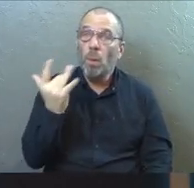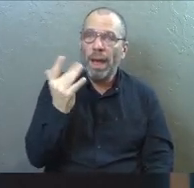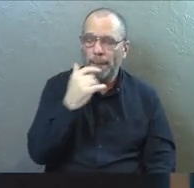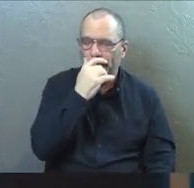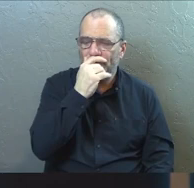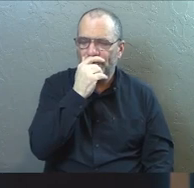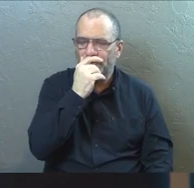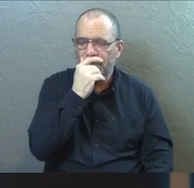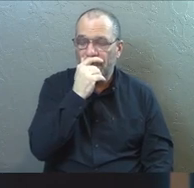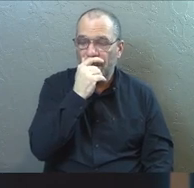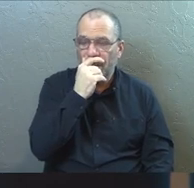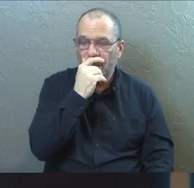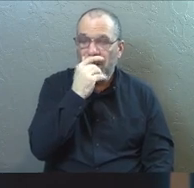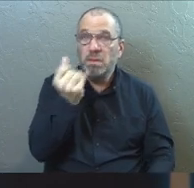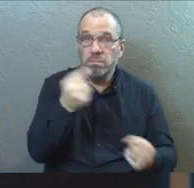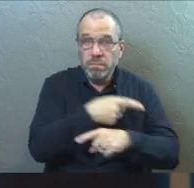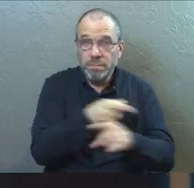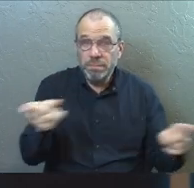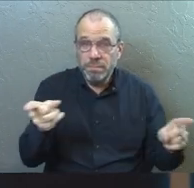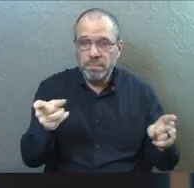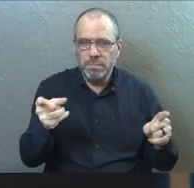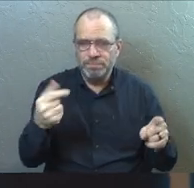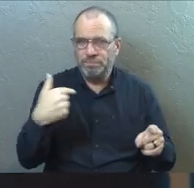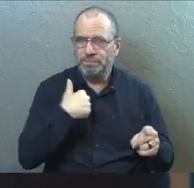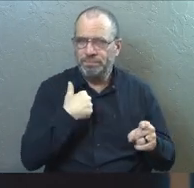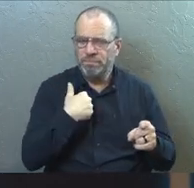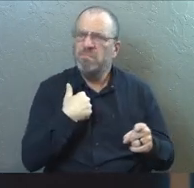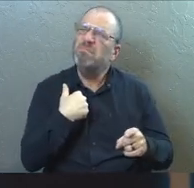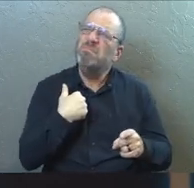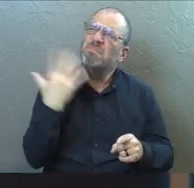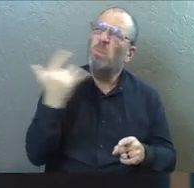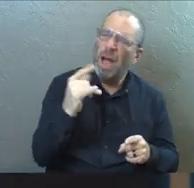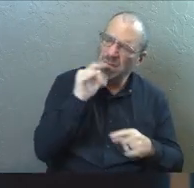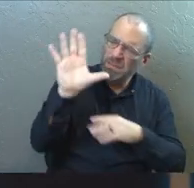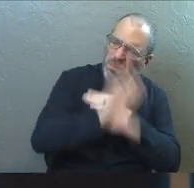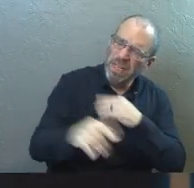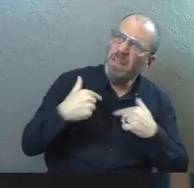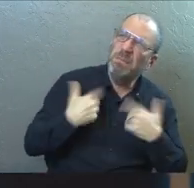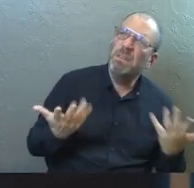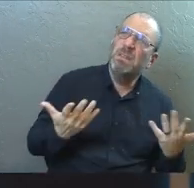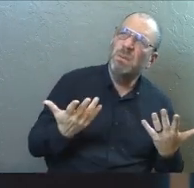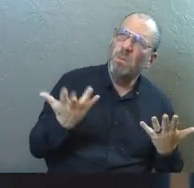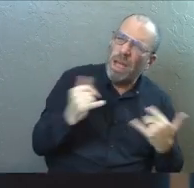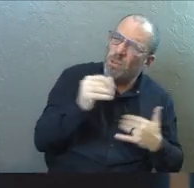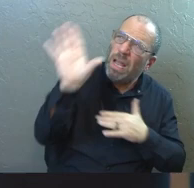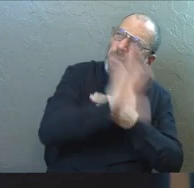Because like many of you, I wondered, God, why didn't you protect me from that?